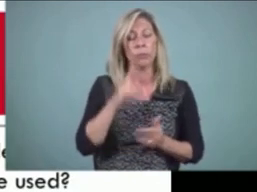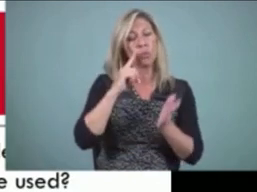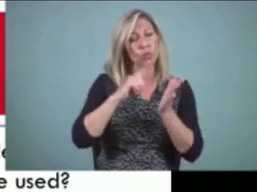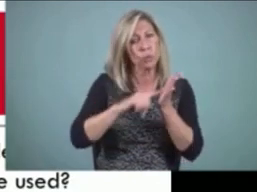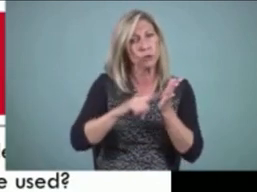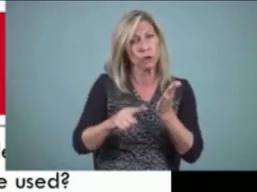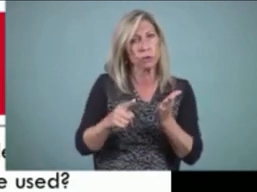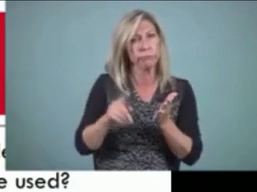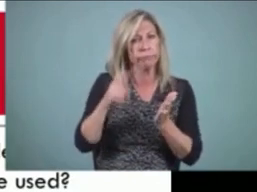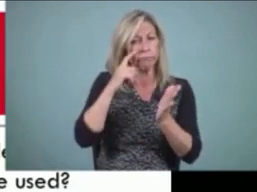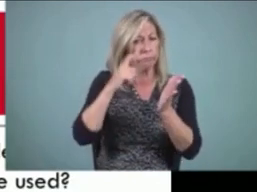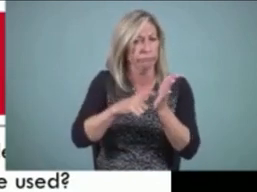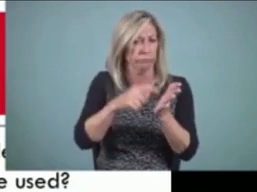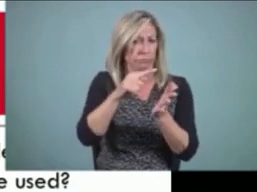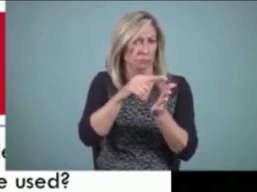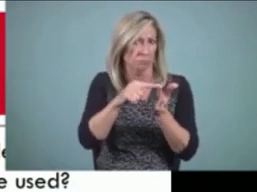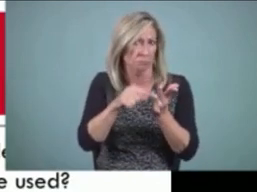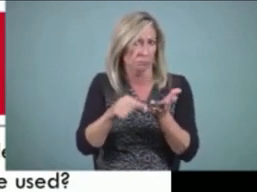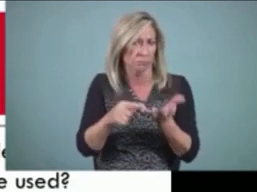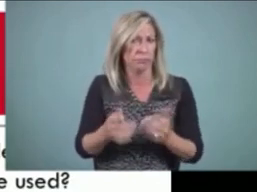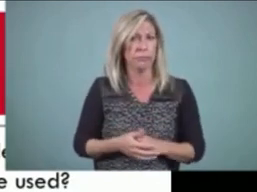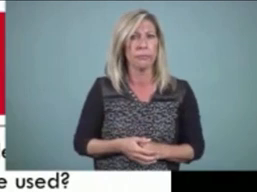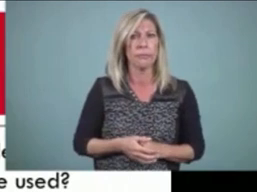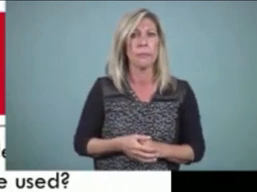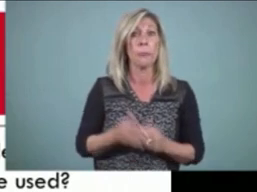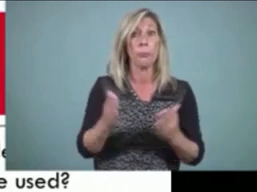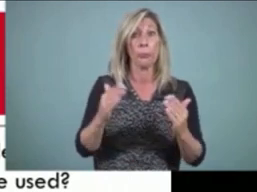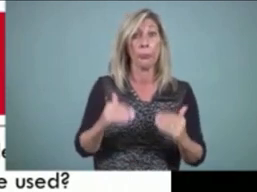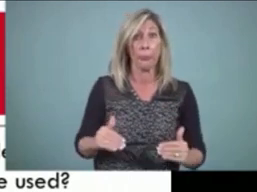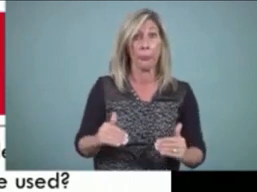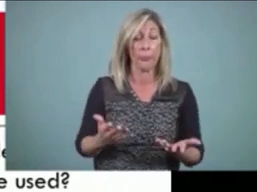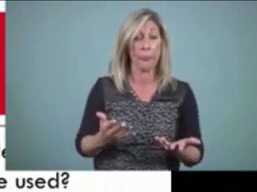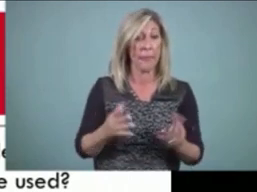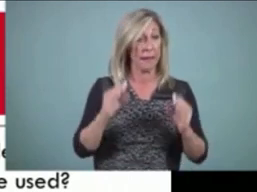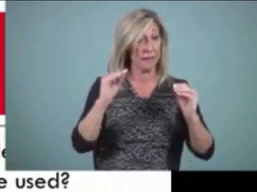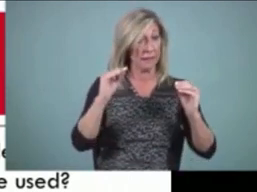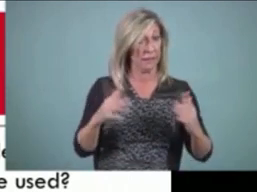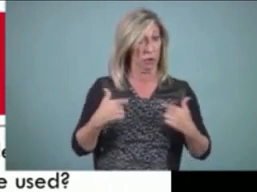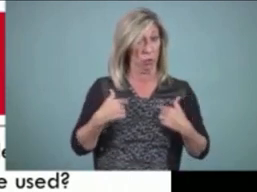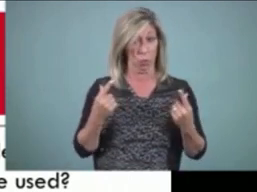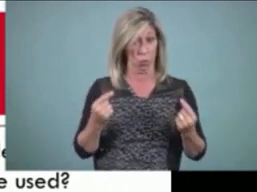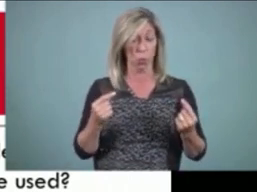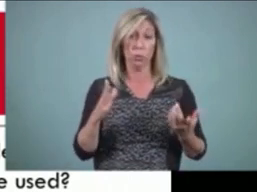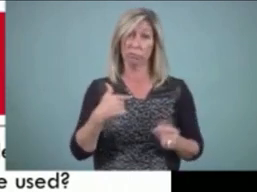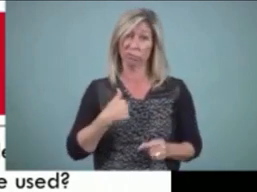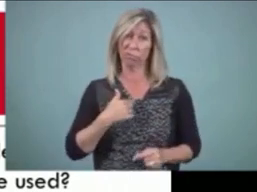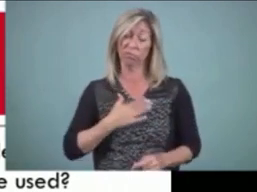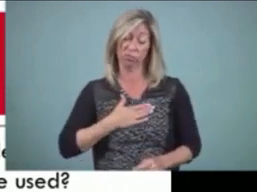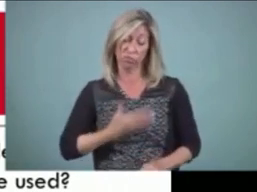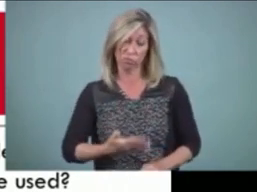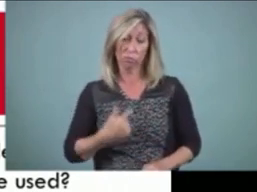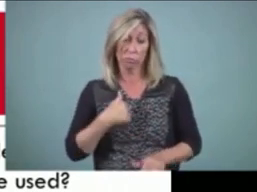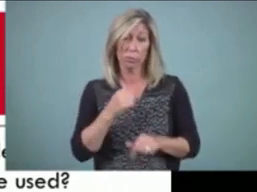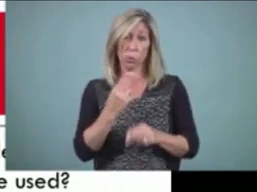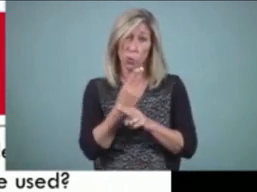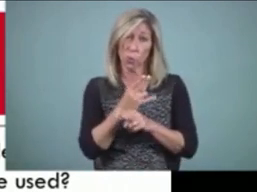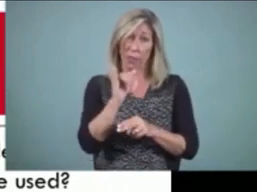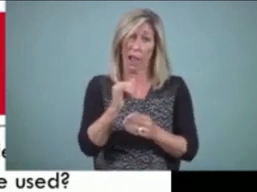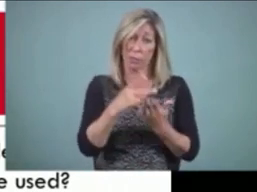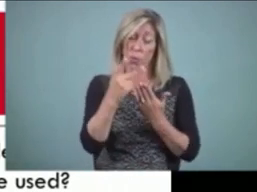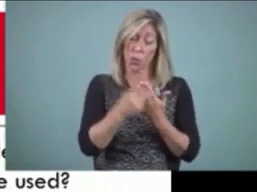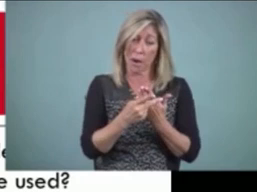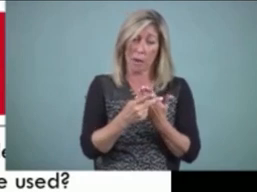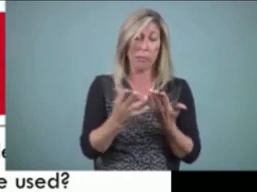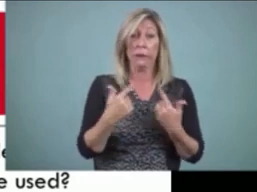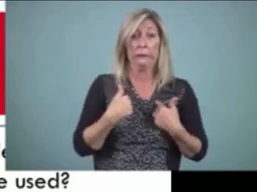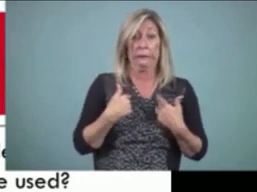And how we tried to address this as teachers and guilty as charged, I worked with these programs, that we tried to teach writing